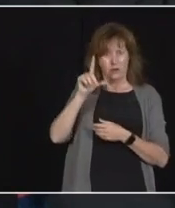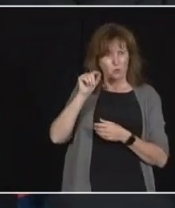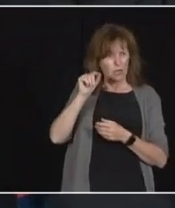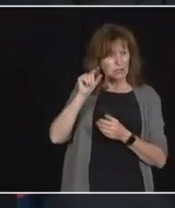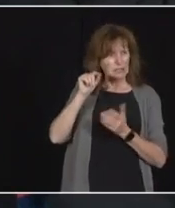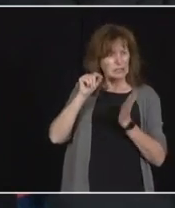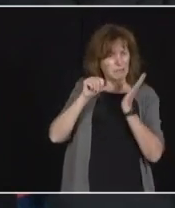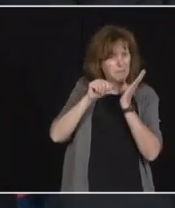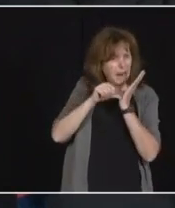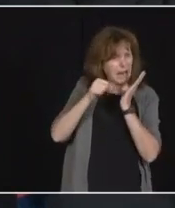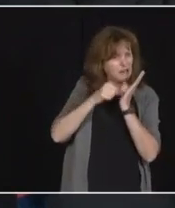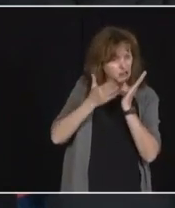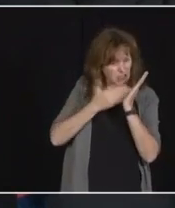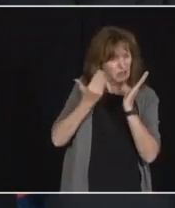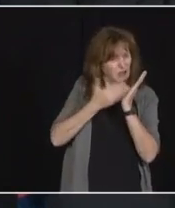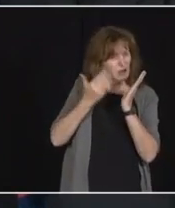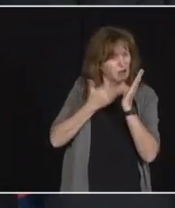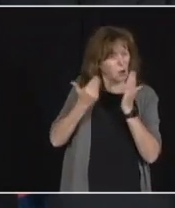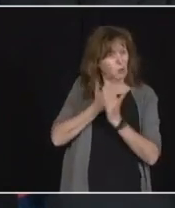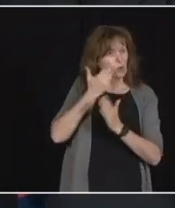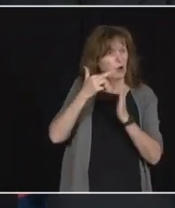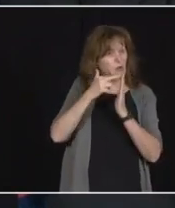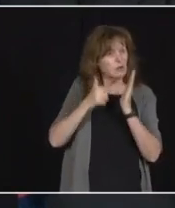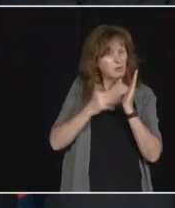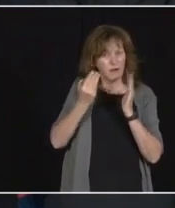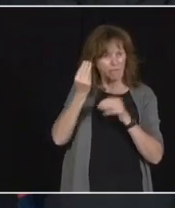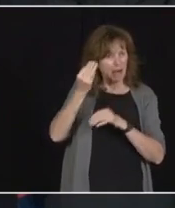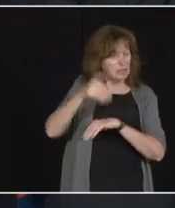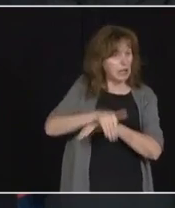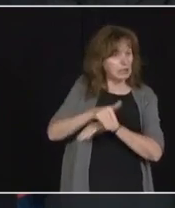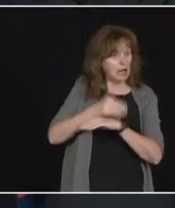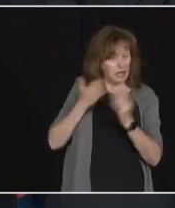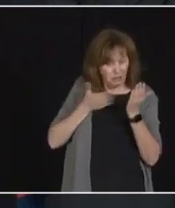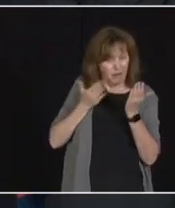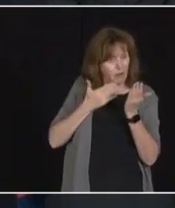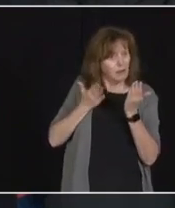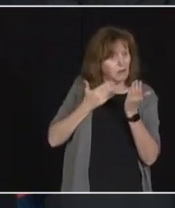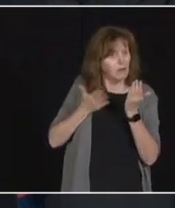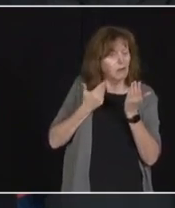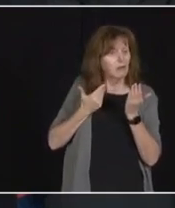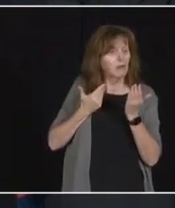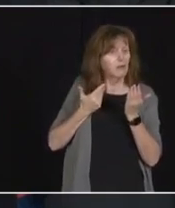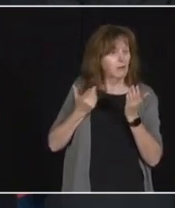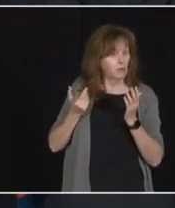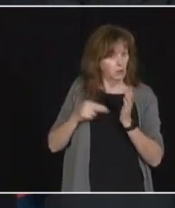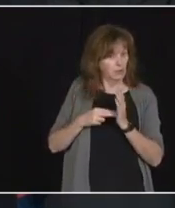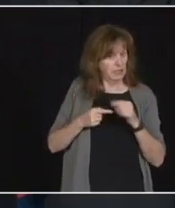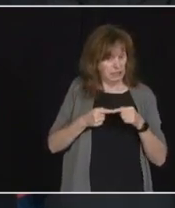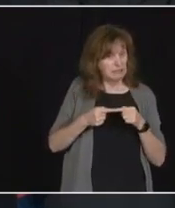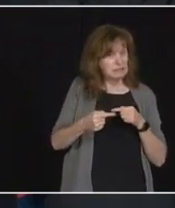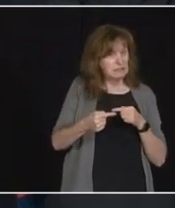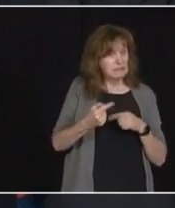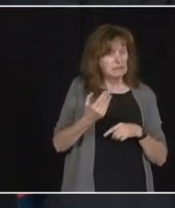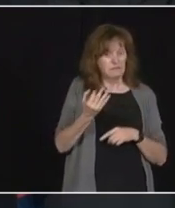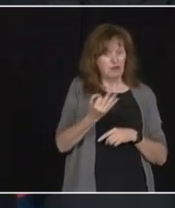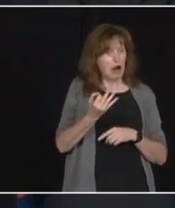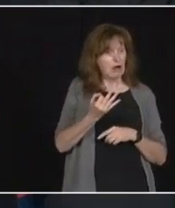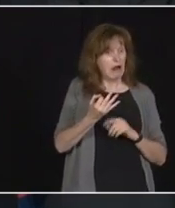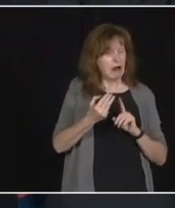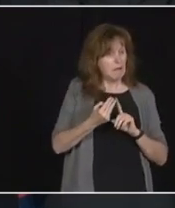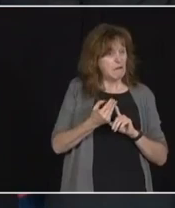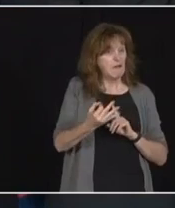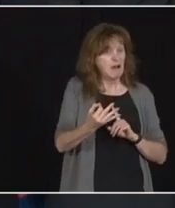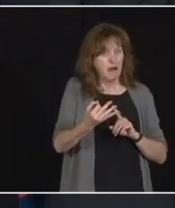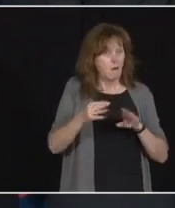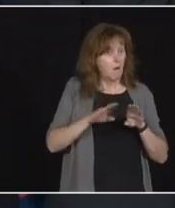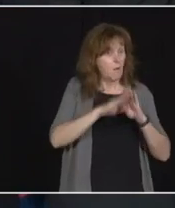Do you think that this is actually enough time for any centre to get up and running by Friday? Well, this goes to child care